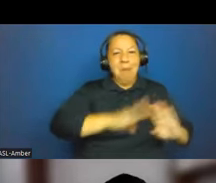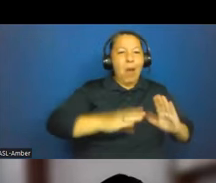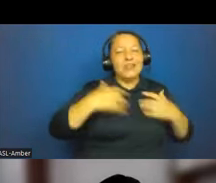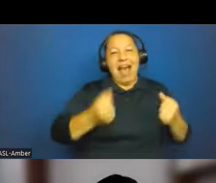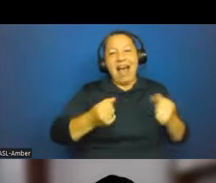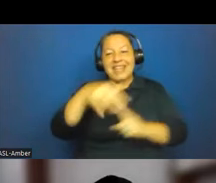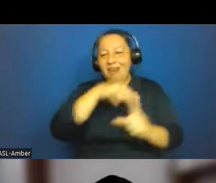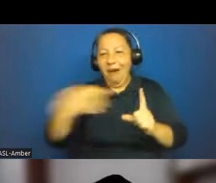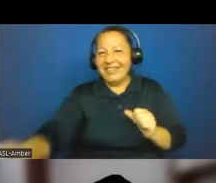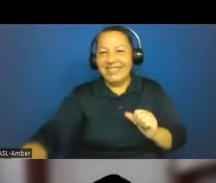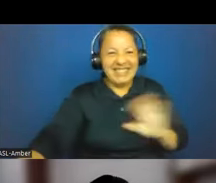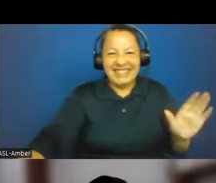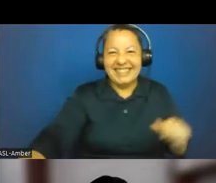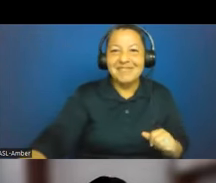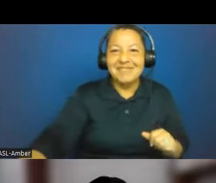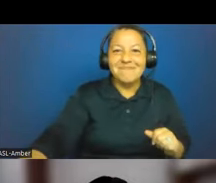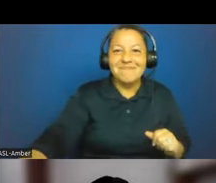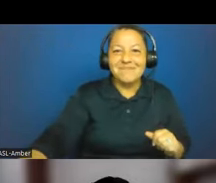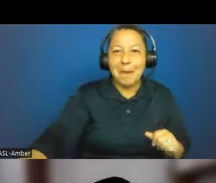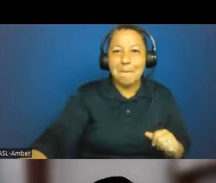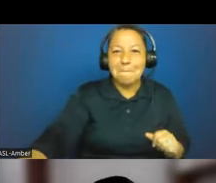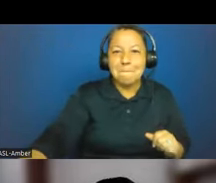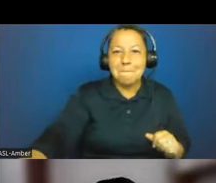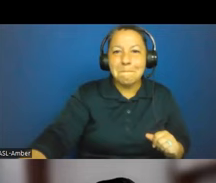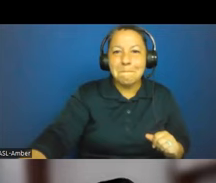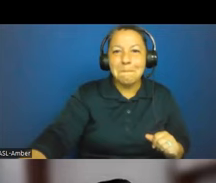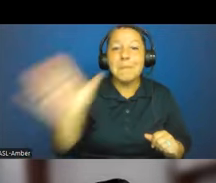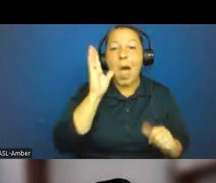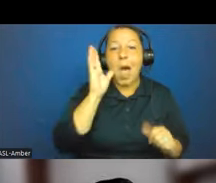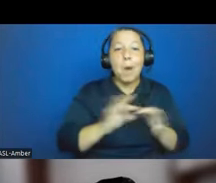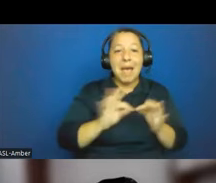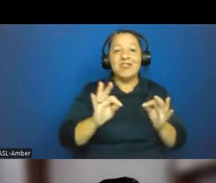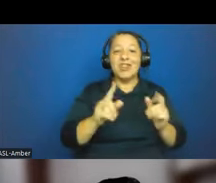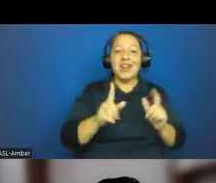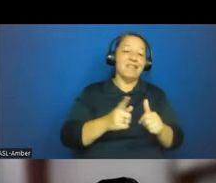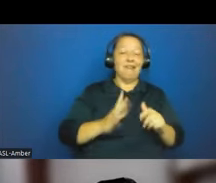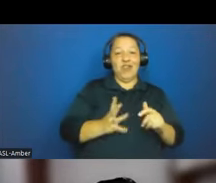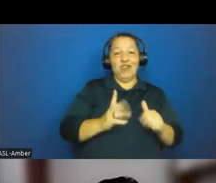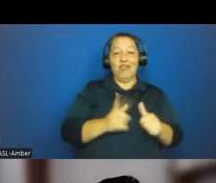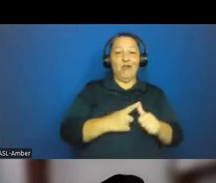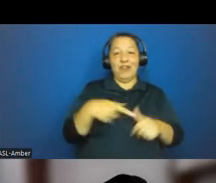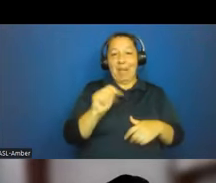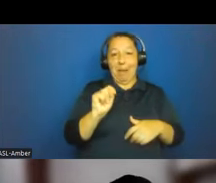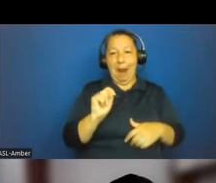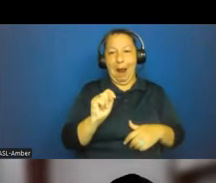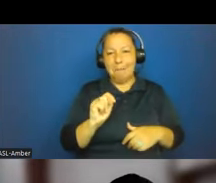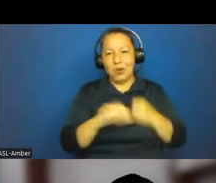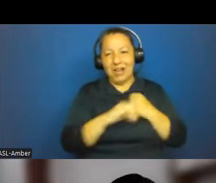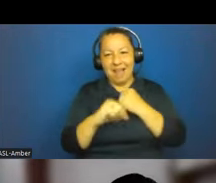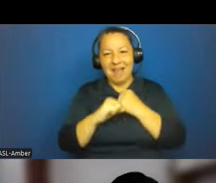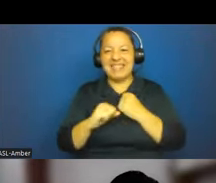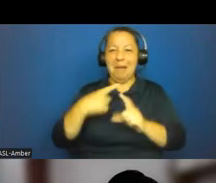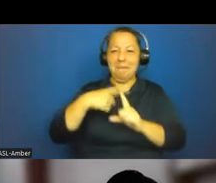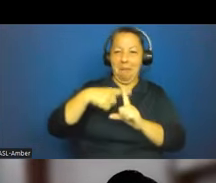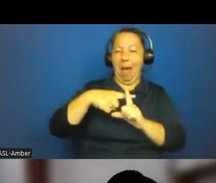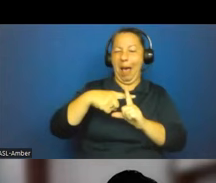The only thing I'll mention is that as of the 1st of September, a little plug for something that I think has been really a positive development for Stanford